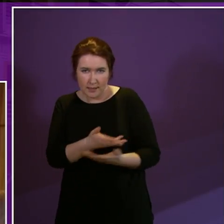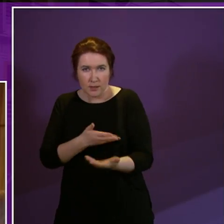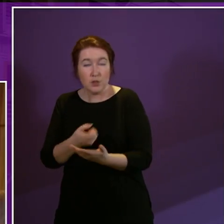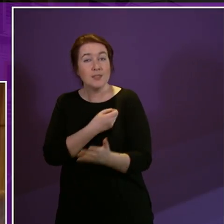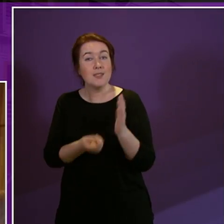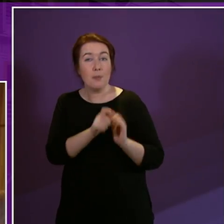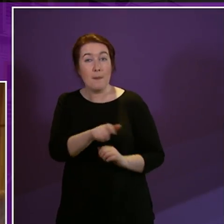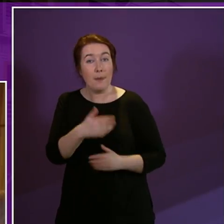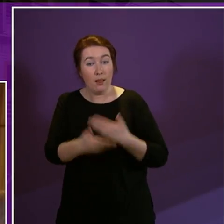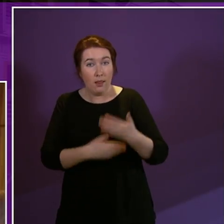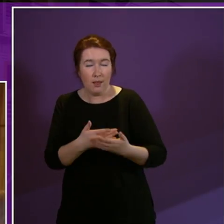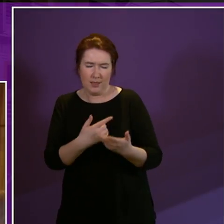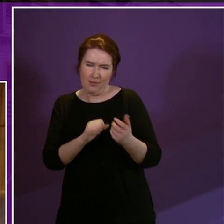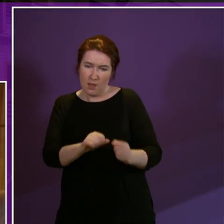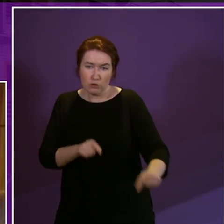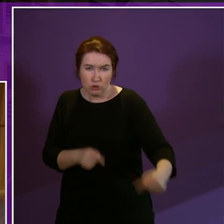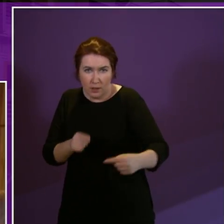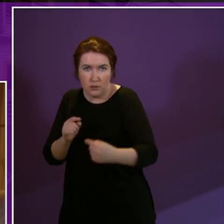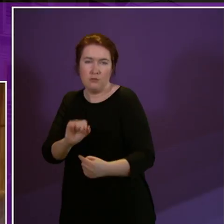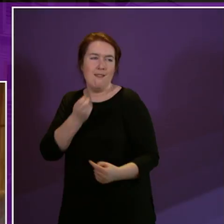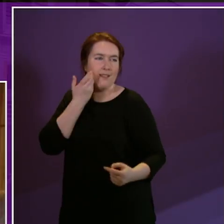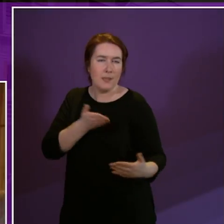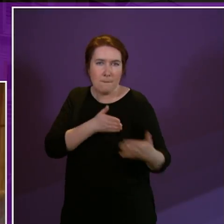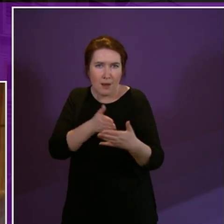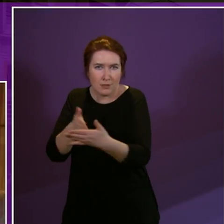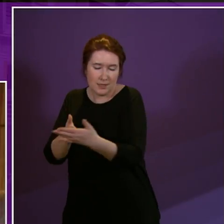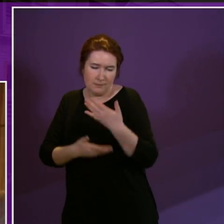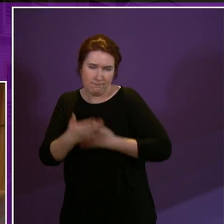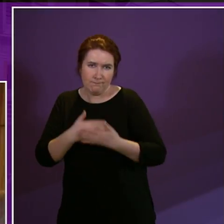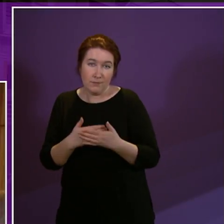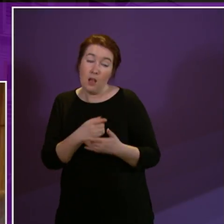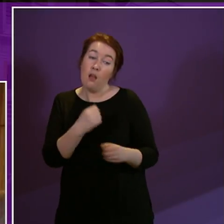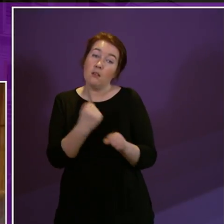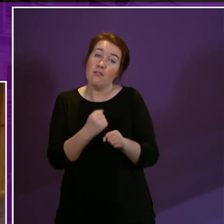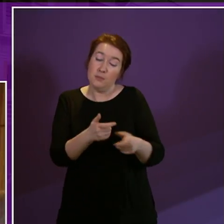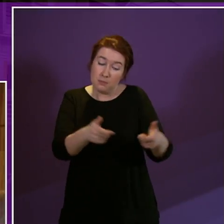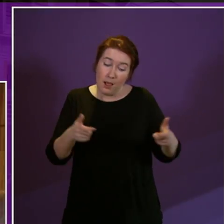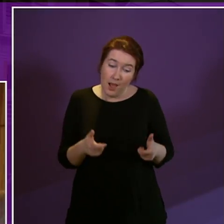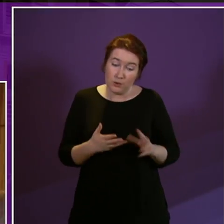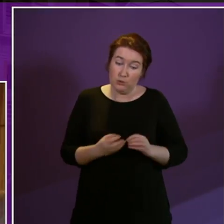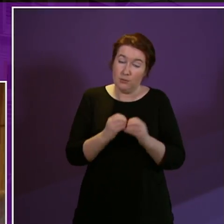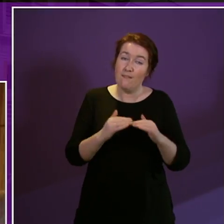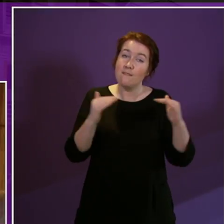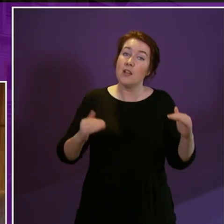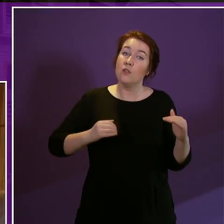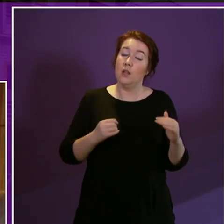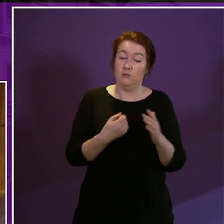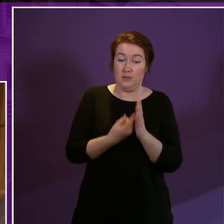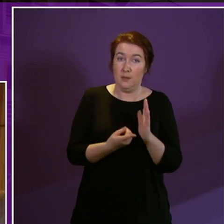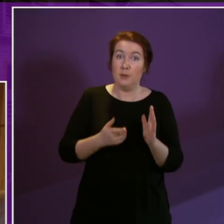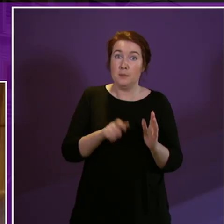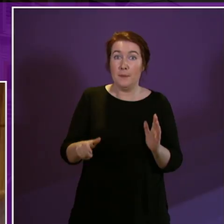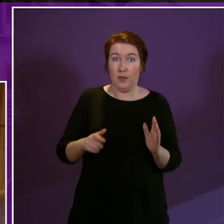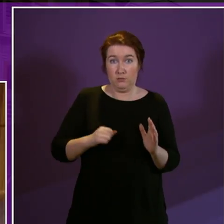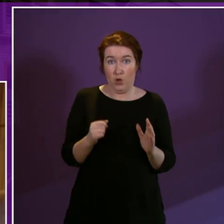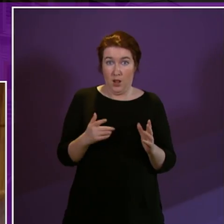understand the challenges and barriers they continue to face the government's plan for creating a fairer Scotland for disabled people seeks to tear down